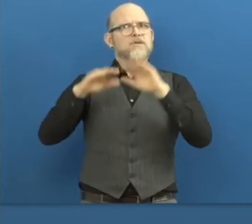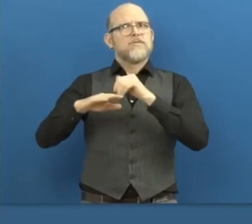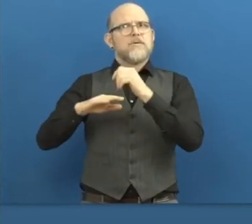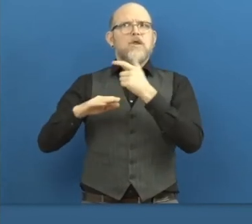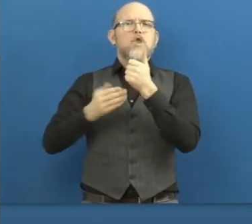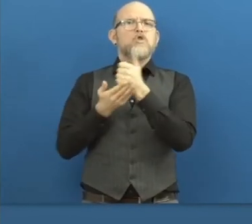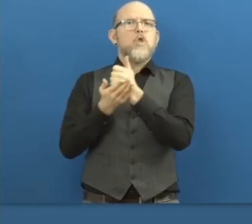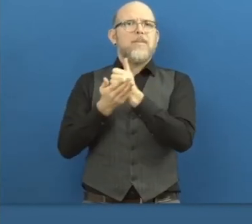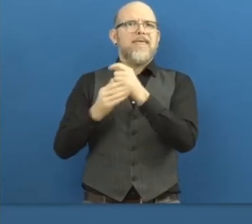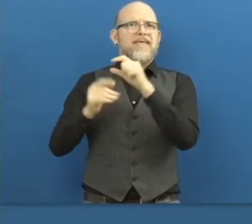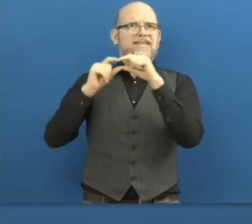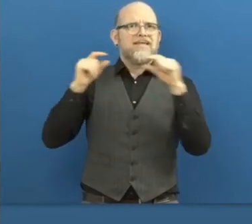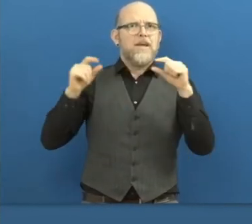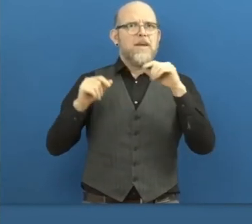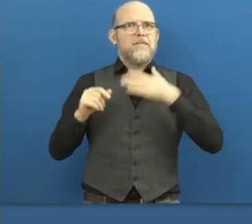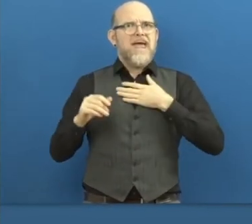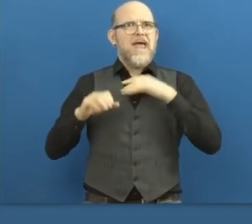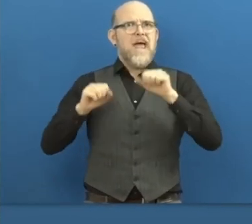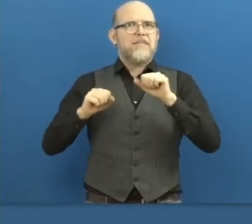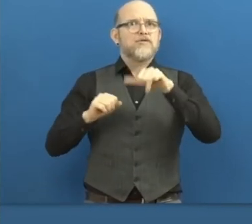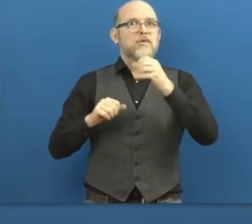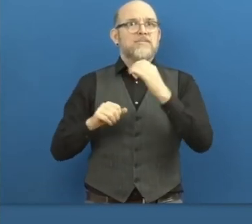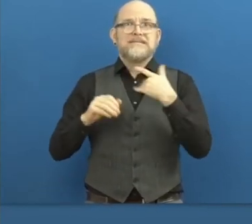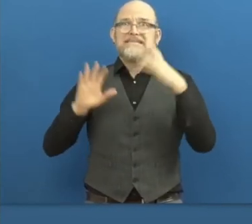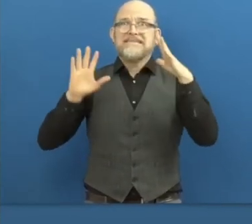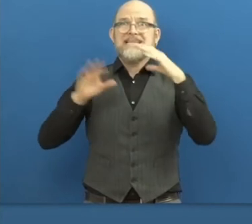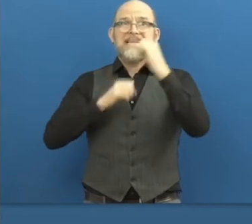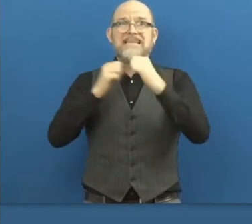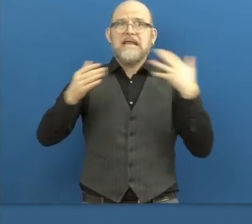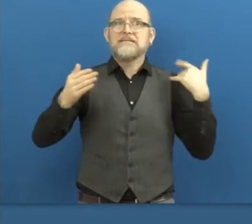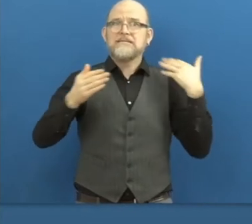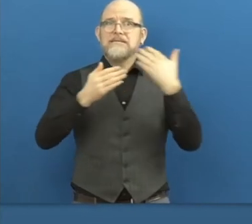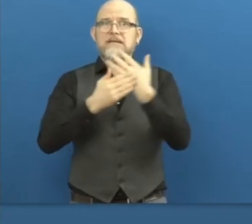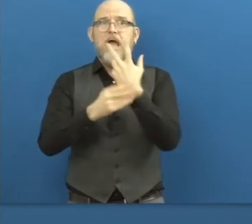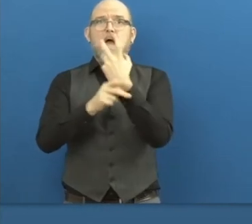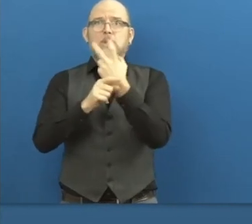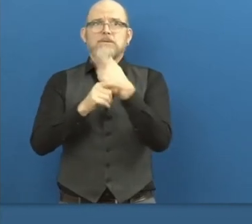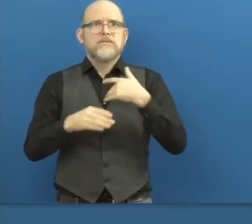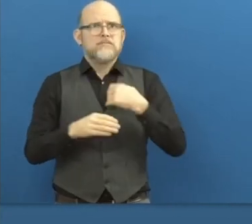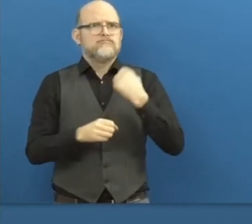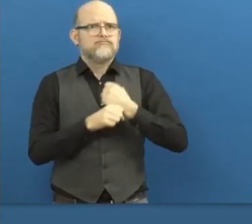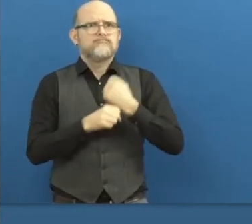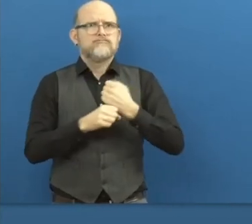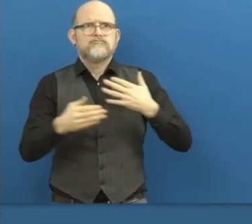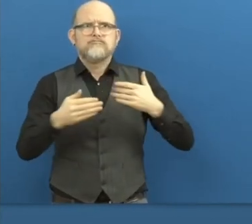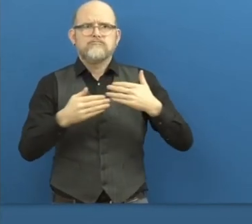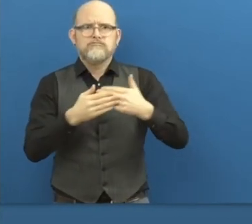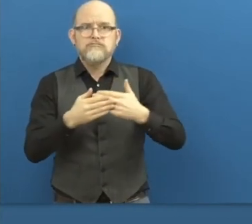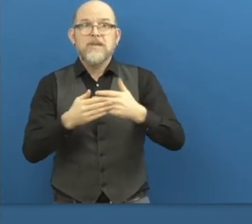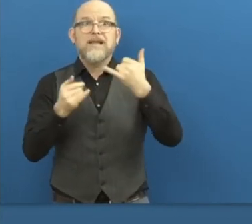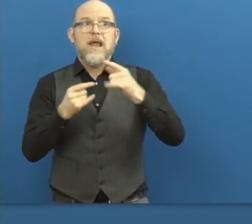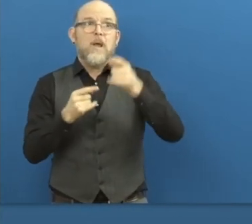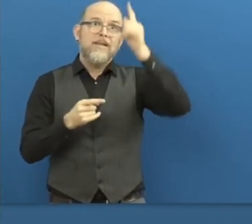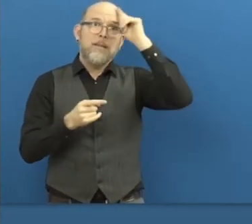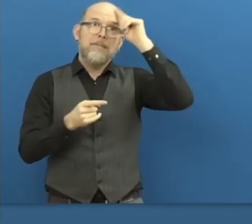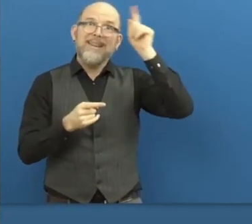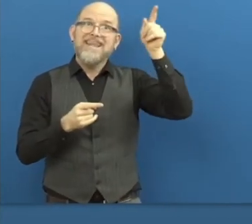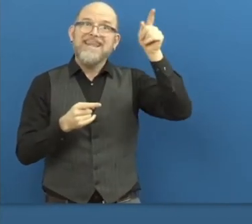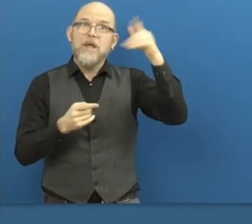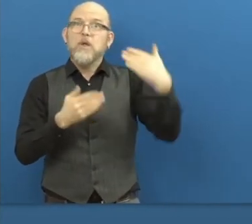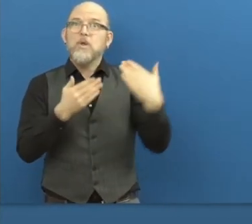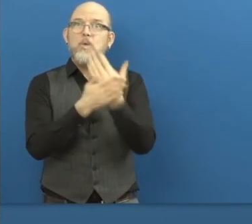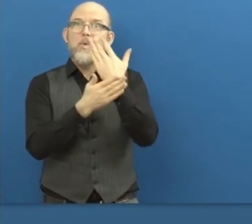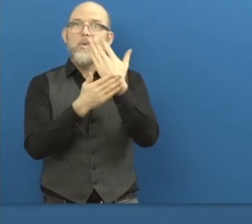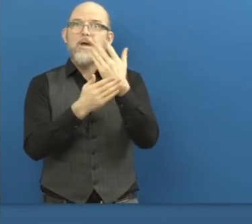We have been working for over 10 years now in Austria. Just recently, some month ago, we also launched our job board in